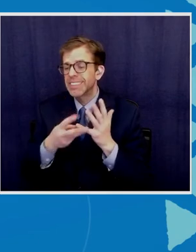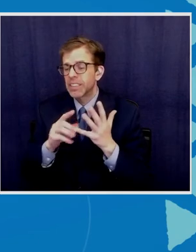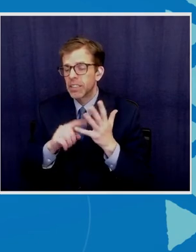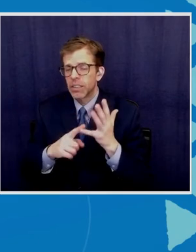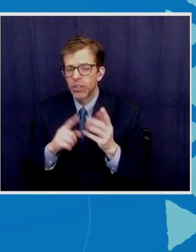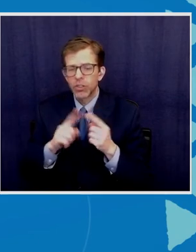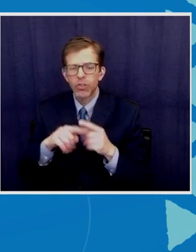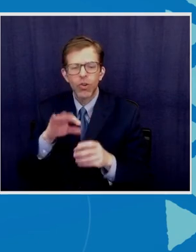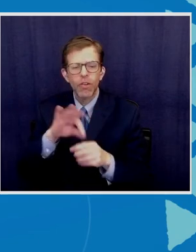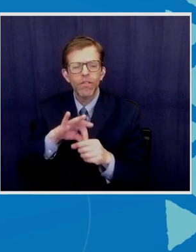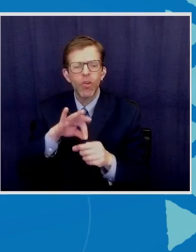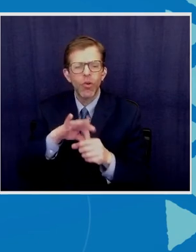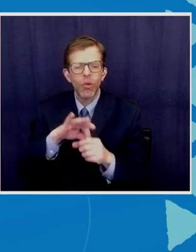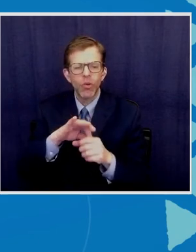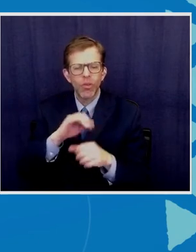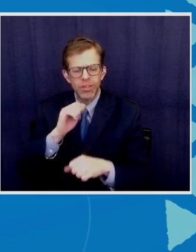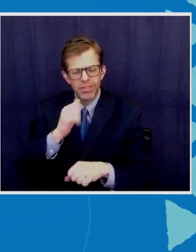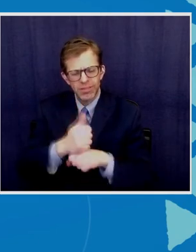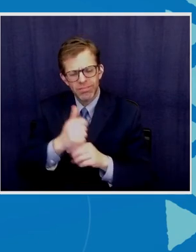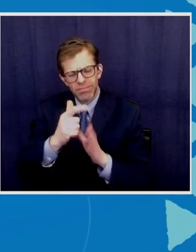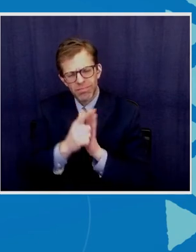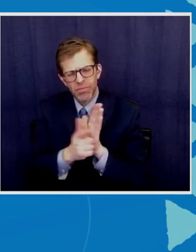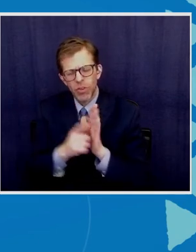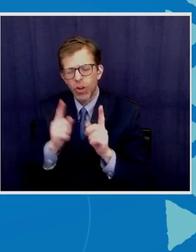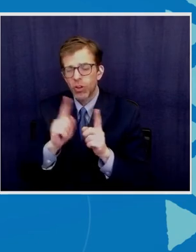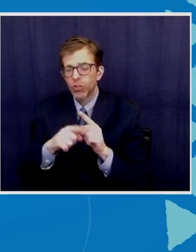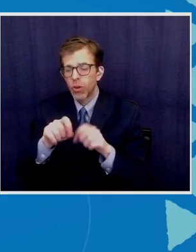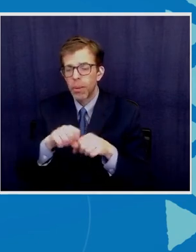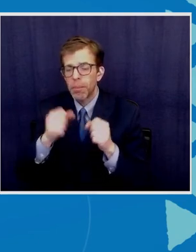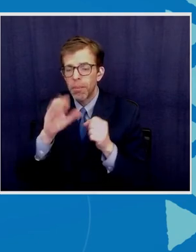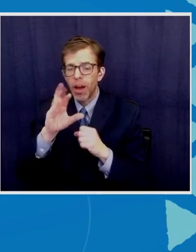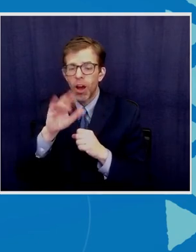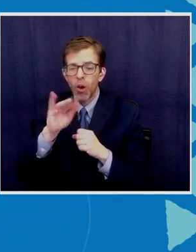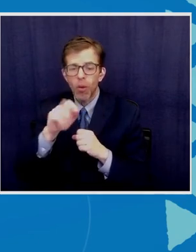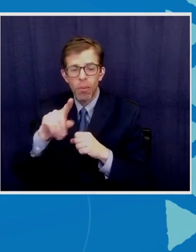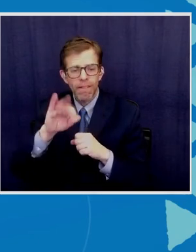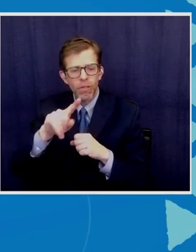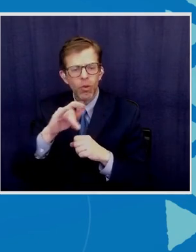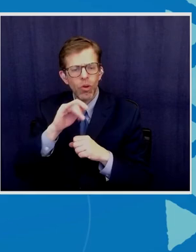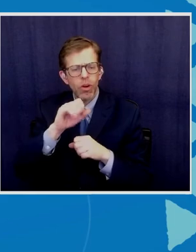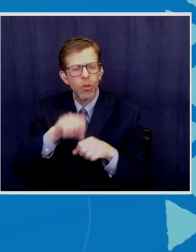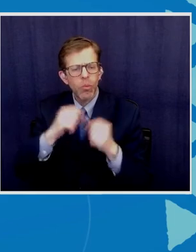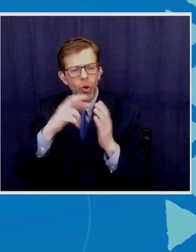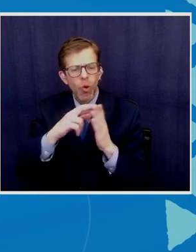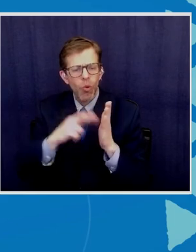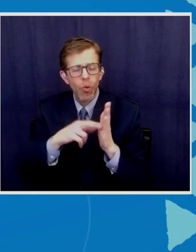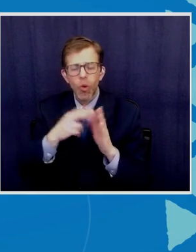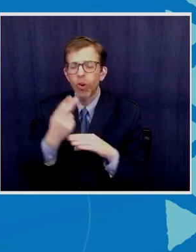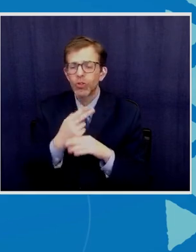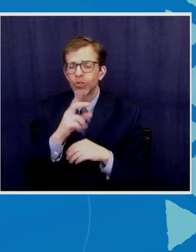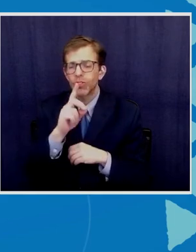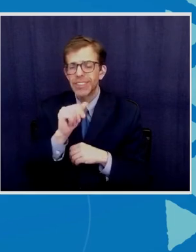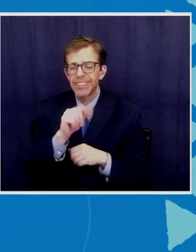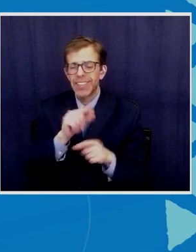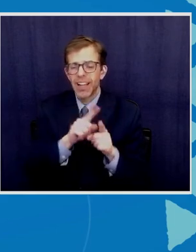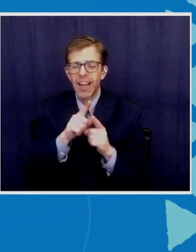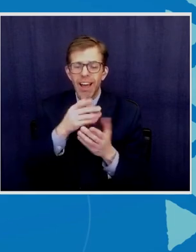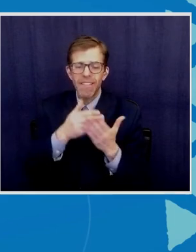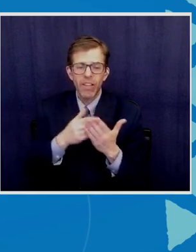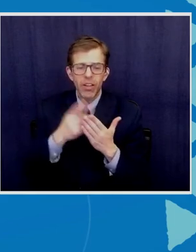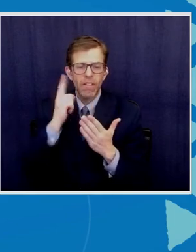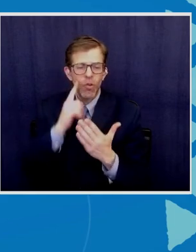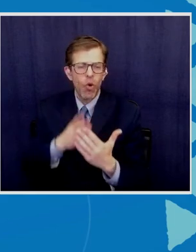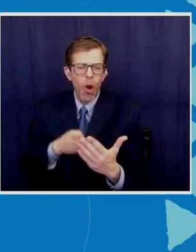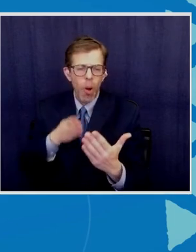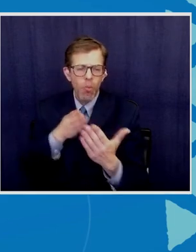criminalizing illegal fishing by using MDA data as evidence for prosecution of at a